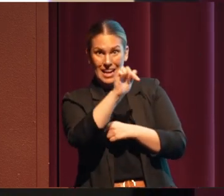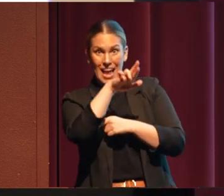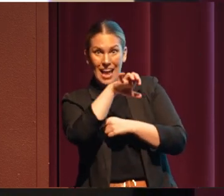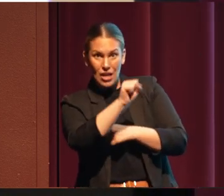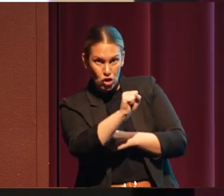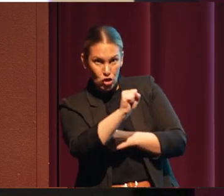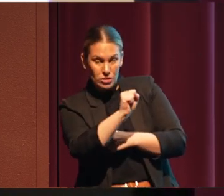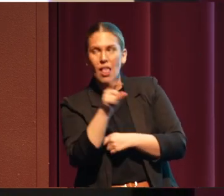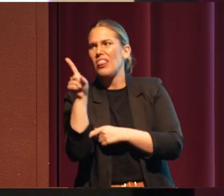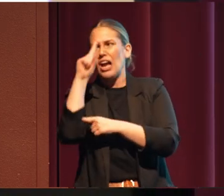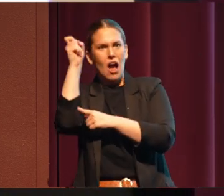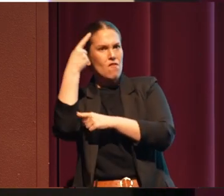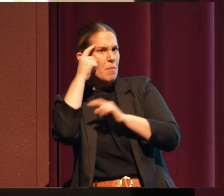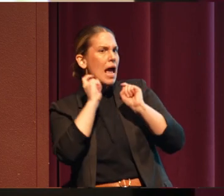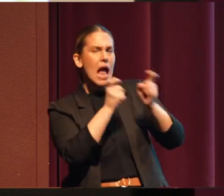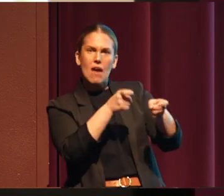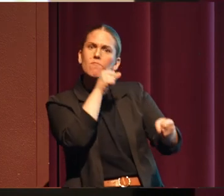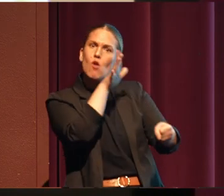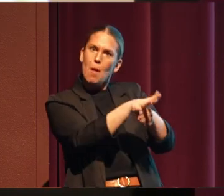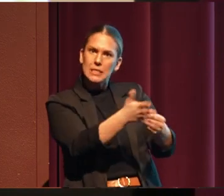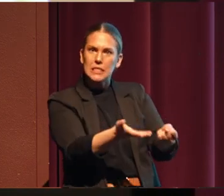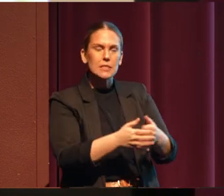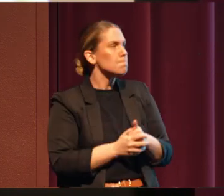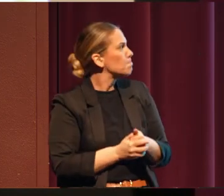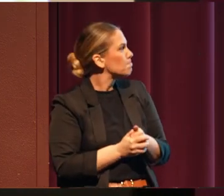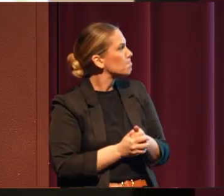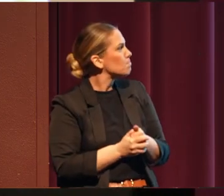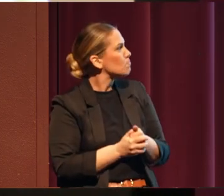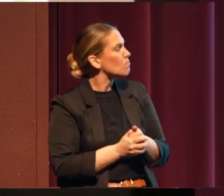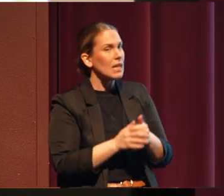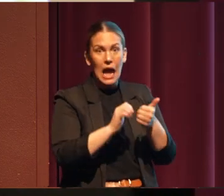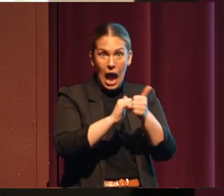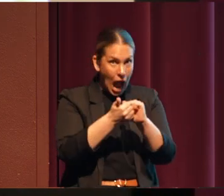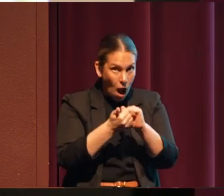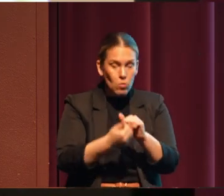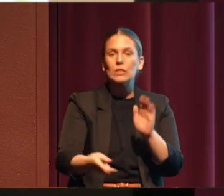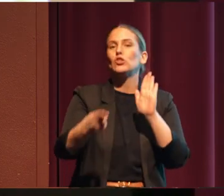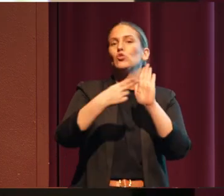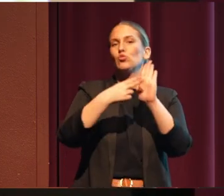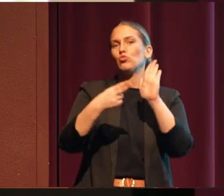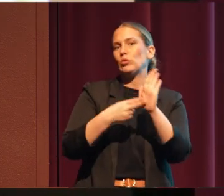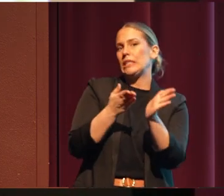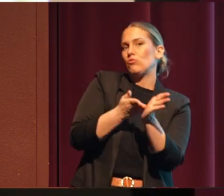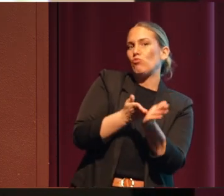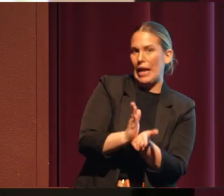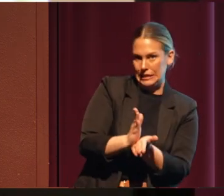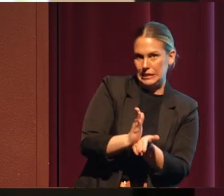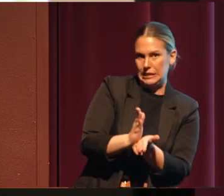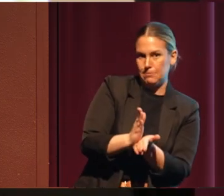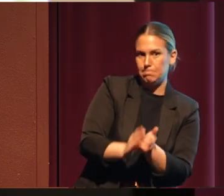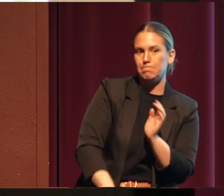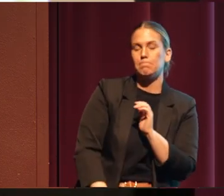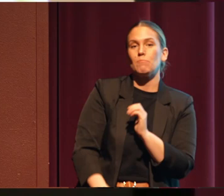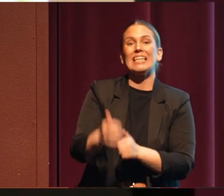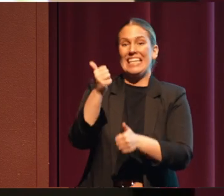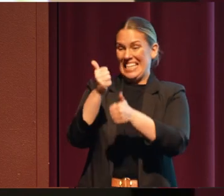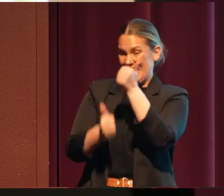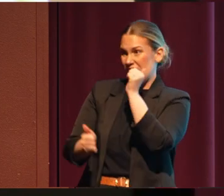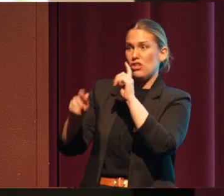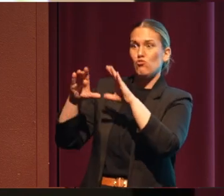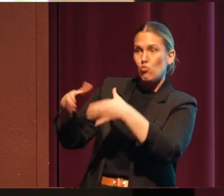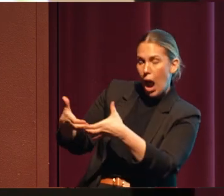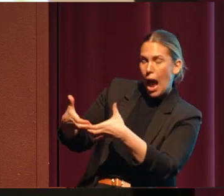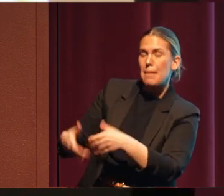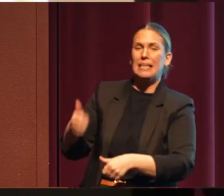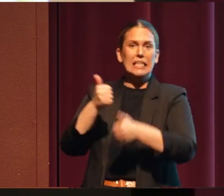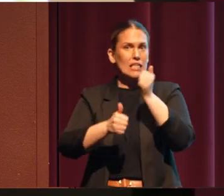promises in the way of treaty rights. And each tribe and each treaty has different